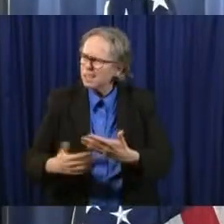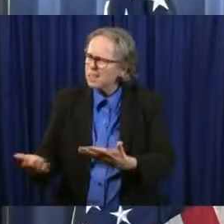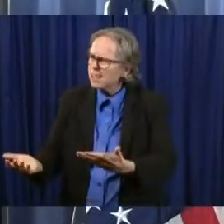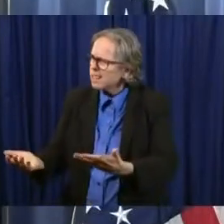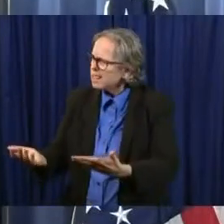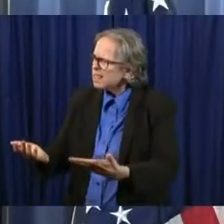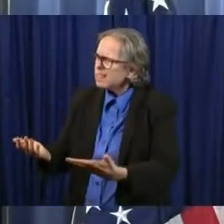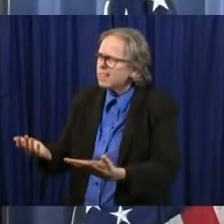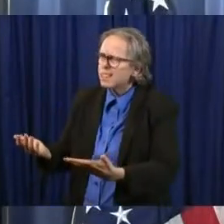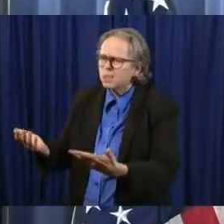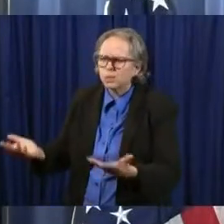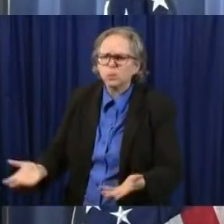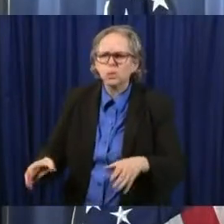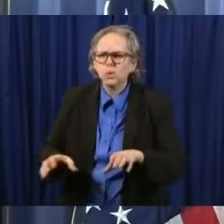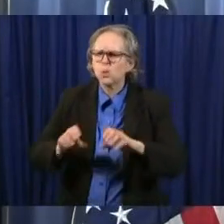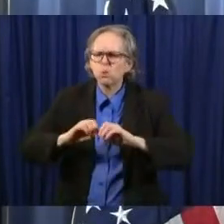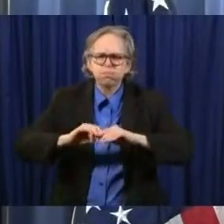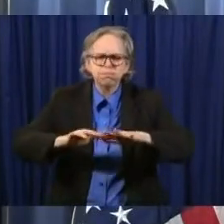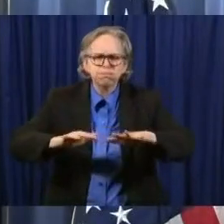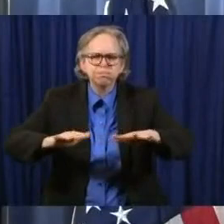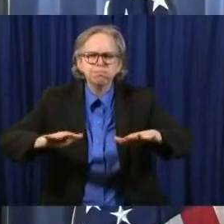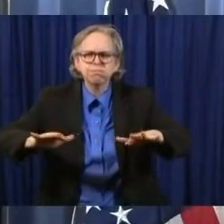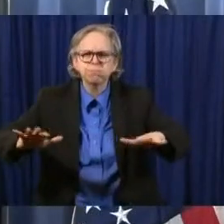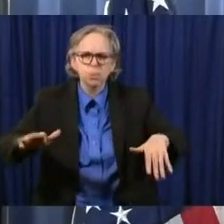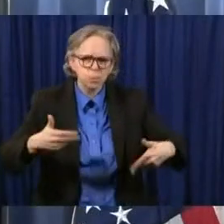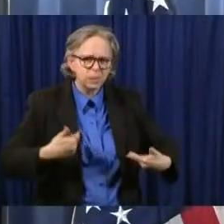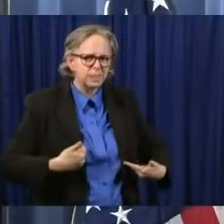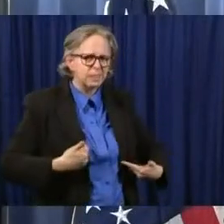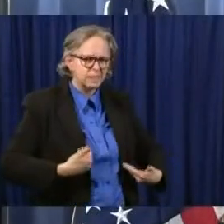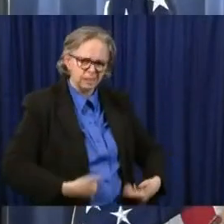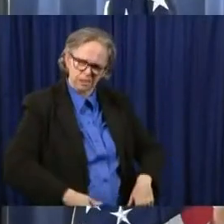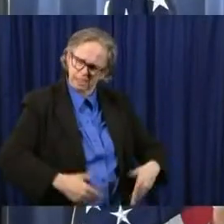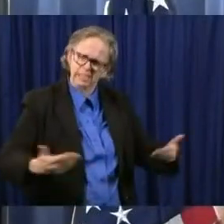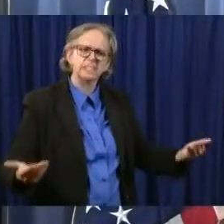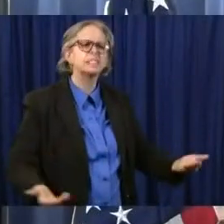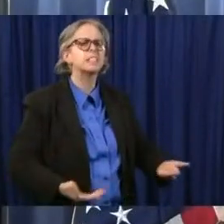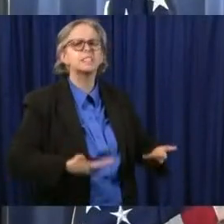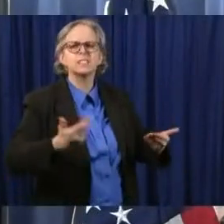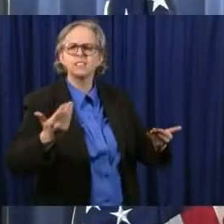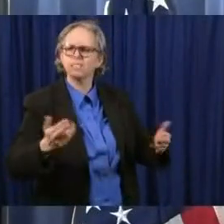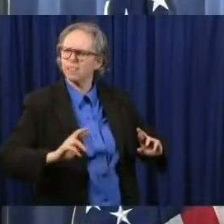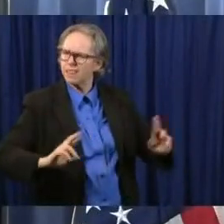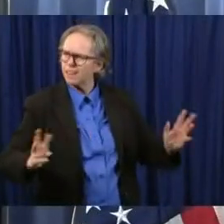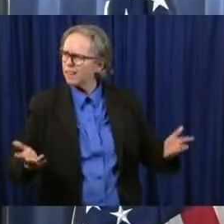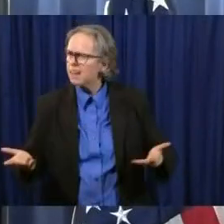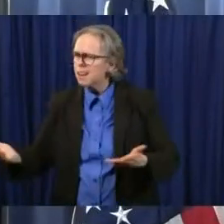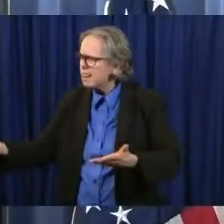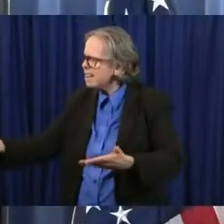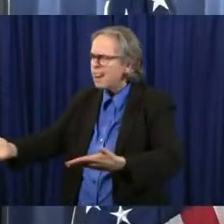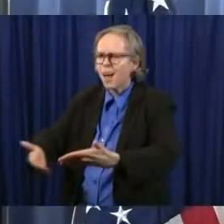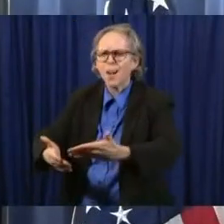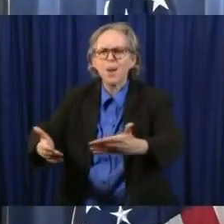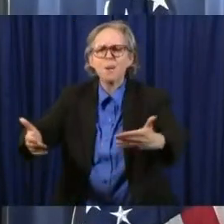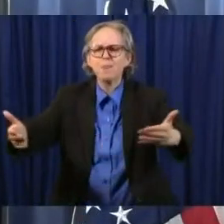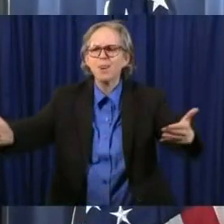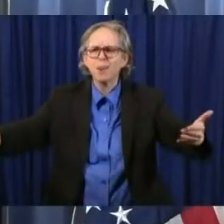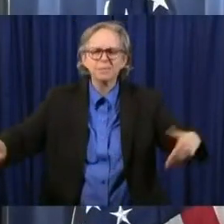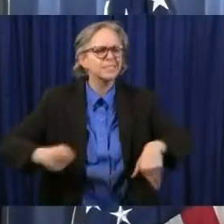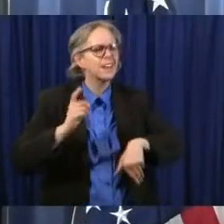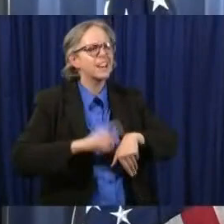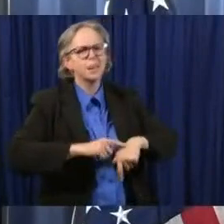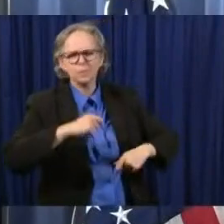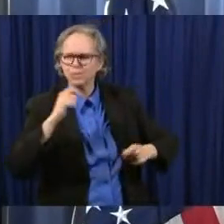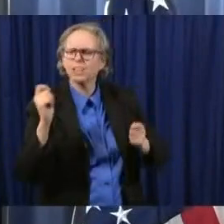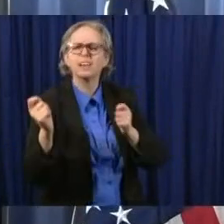ocean we stand today with our arms wide open time for a change we